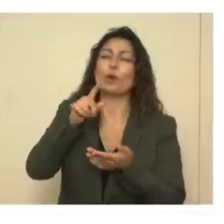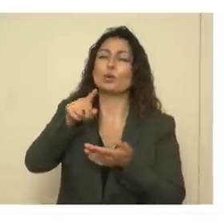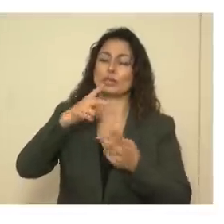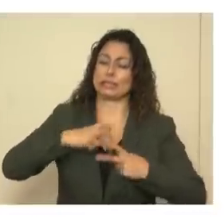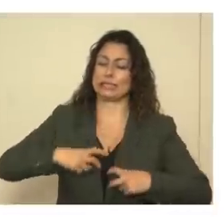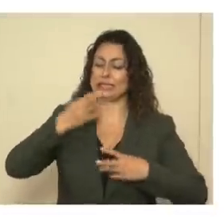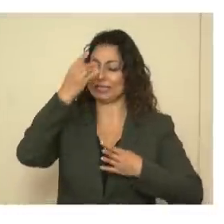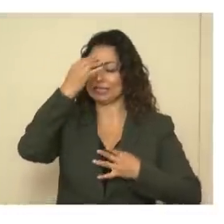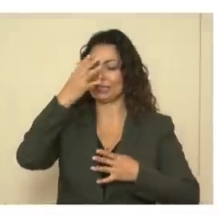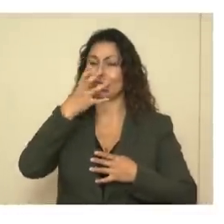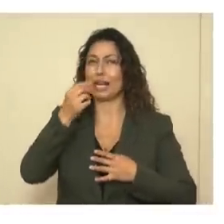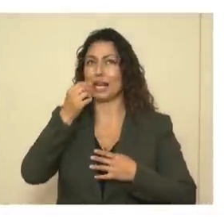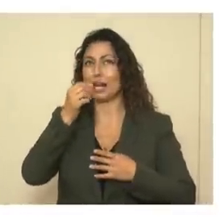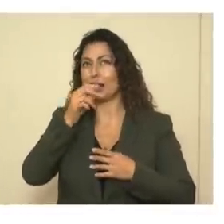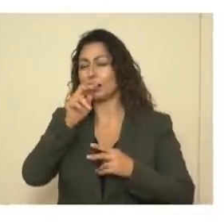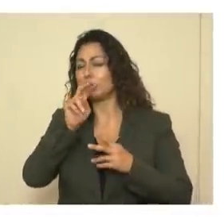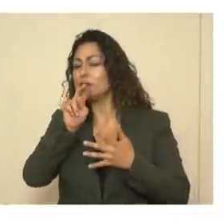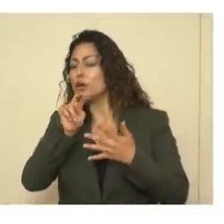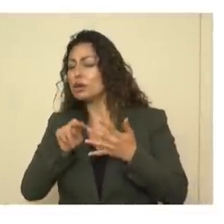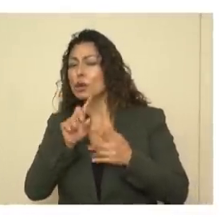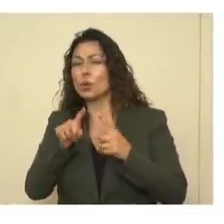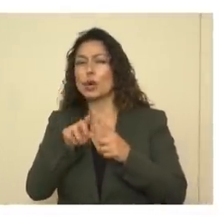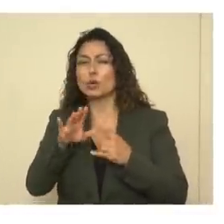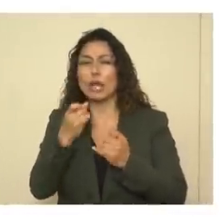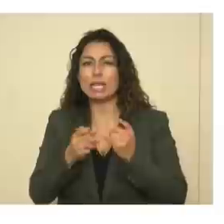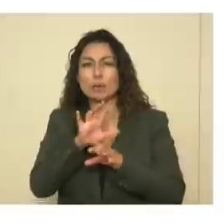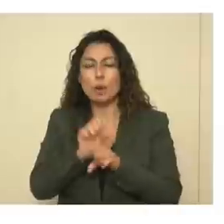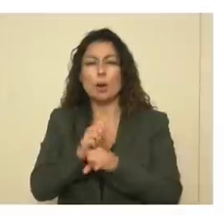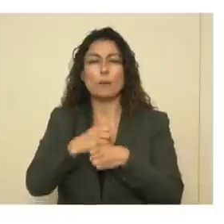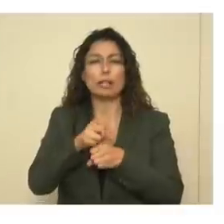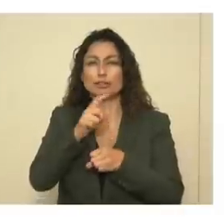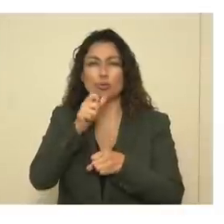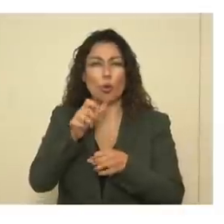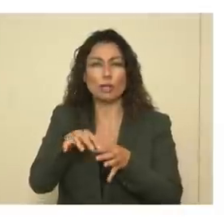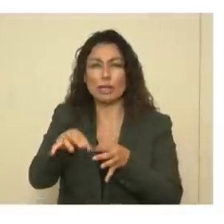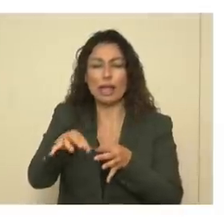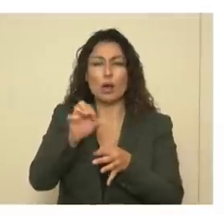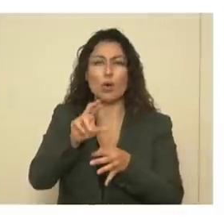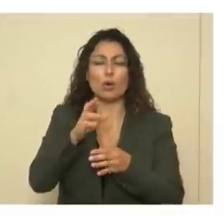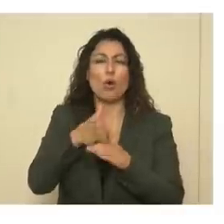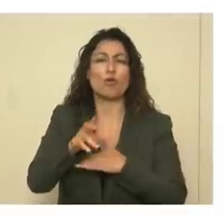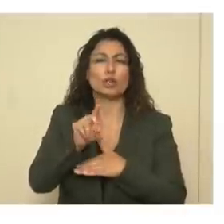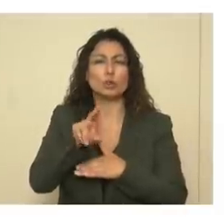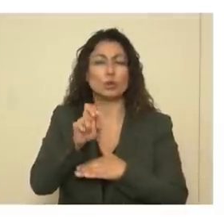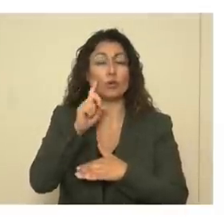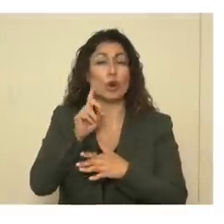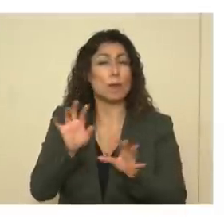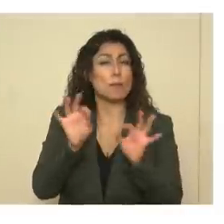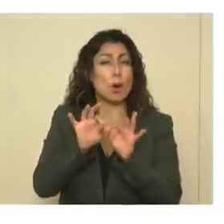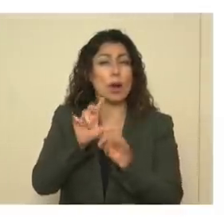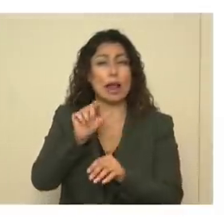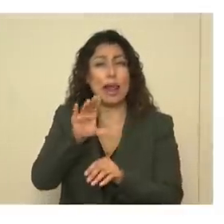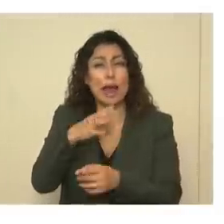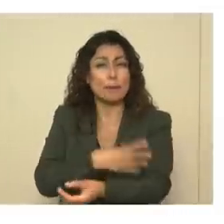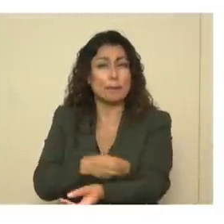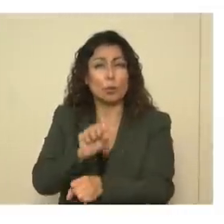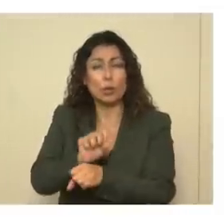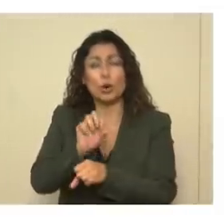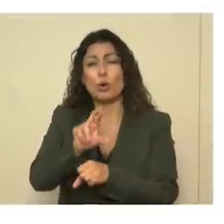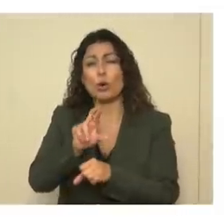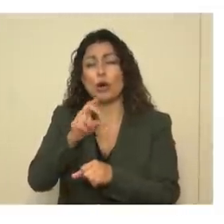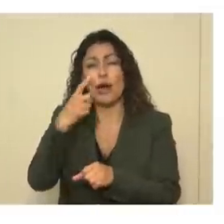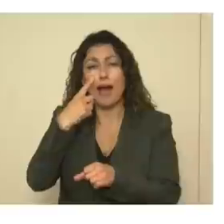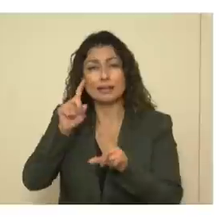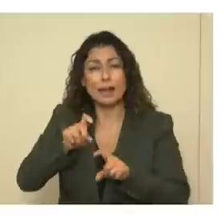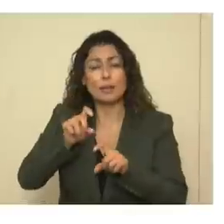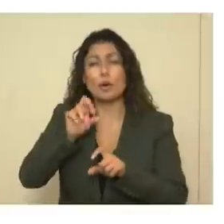Look up when your last appointments were. Make sure you're not overdue for important laboratory testing or eye exams